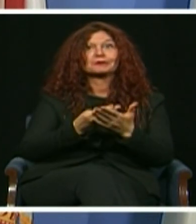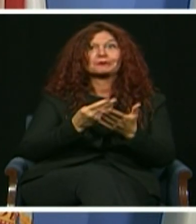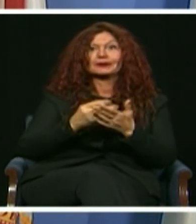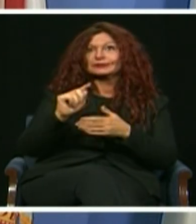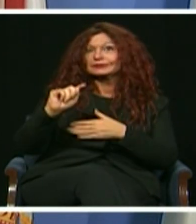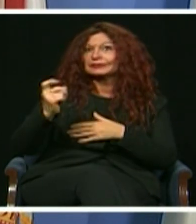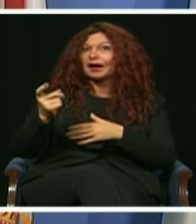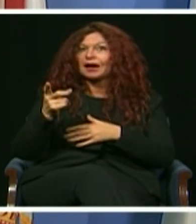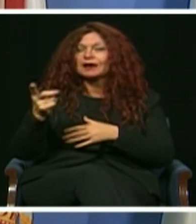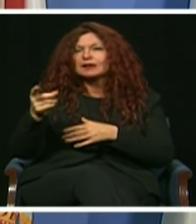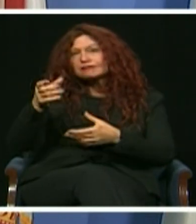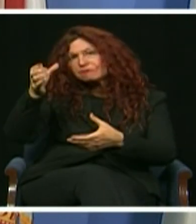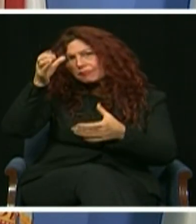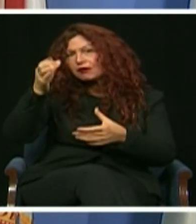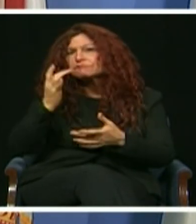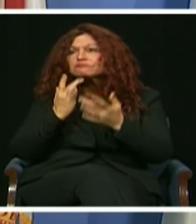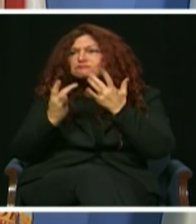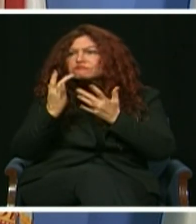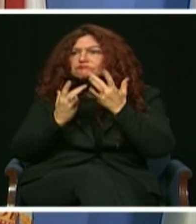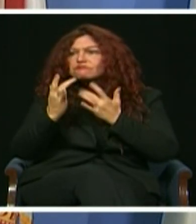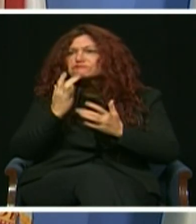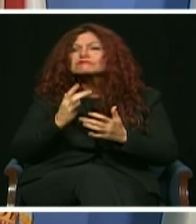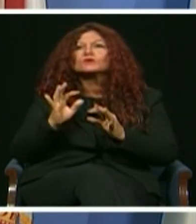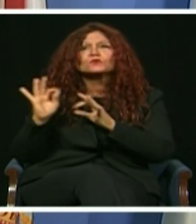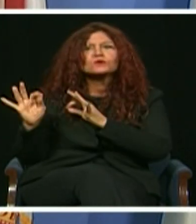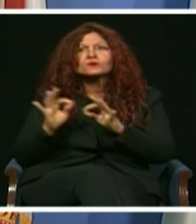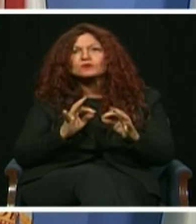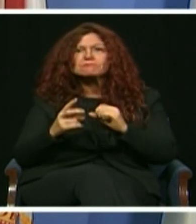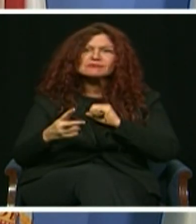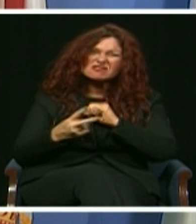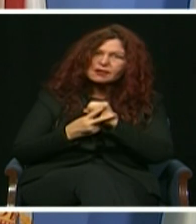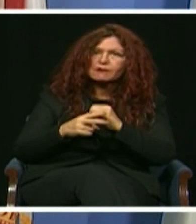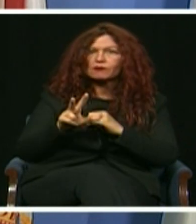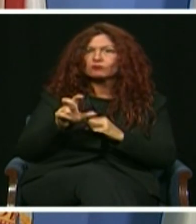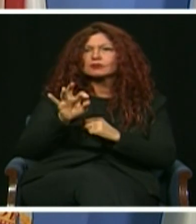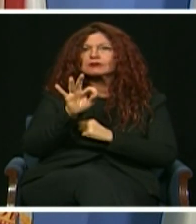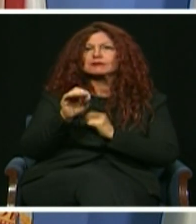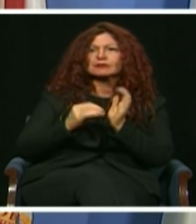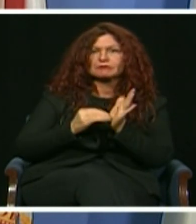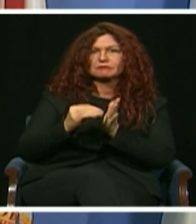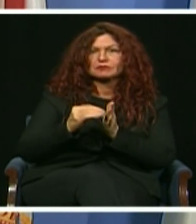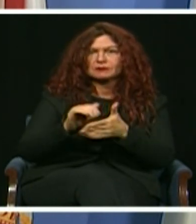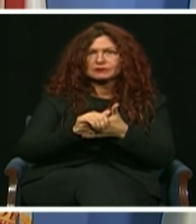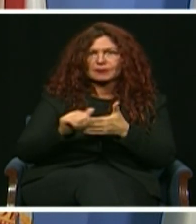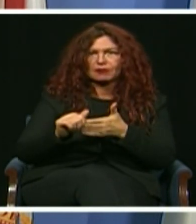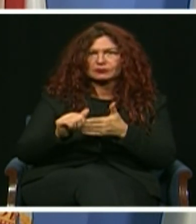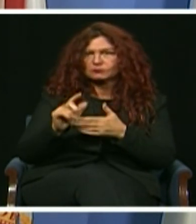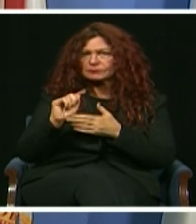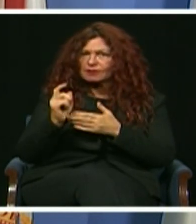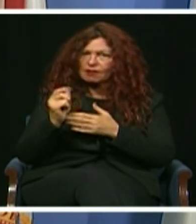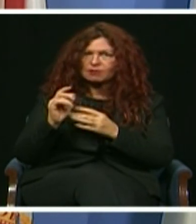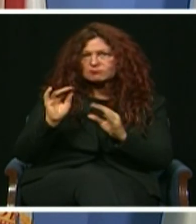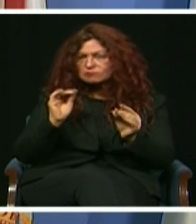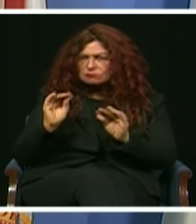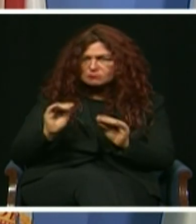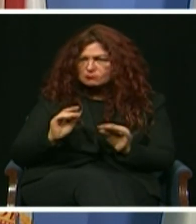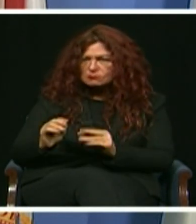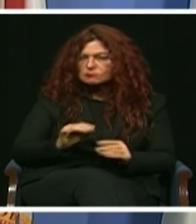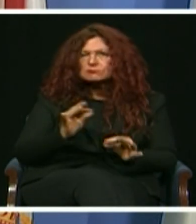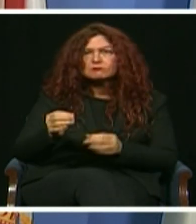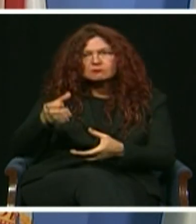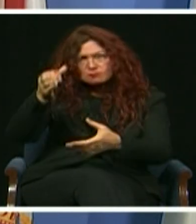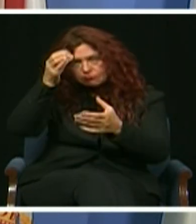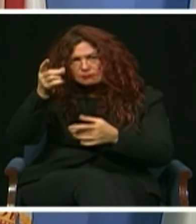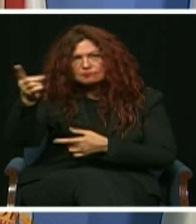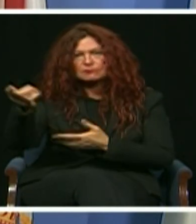dollars by refinancing bond issues and reducing debt payments to help us through this tough time. Thanks to our cultural affairs department, led by